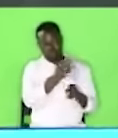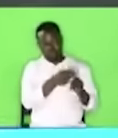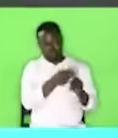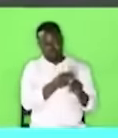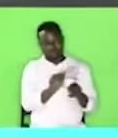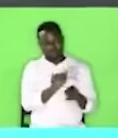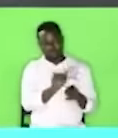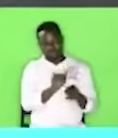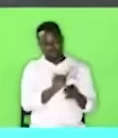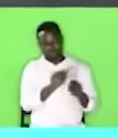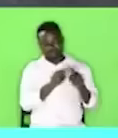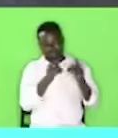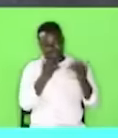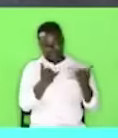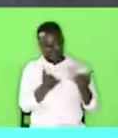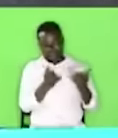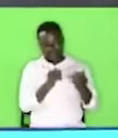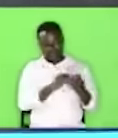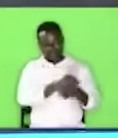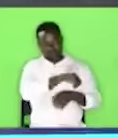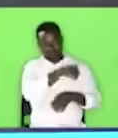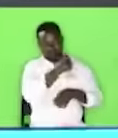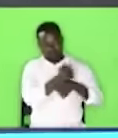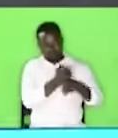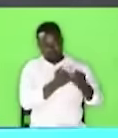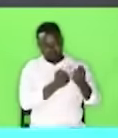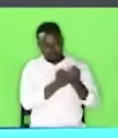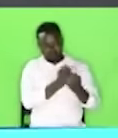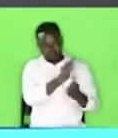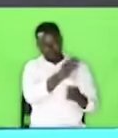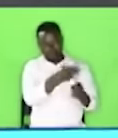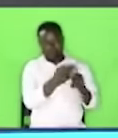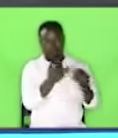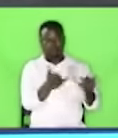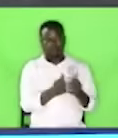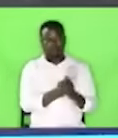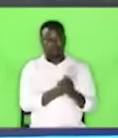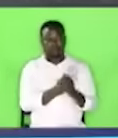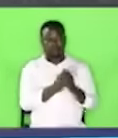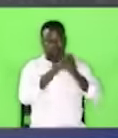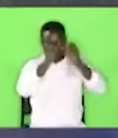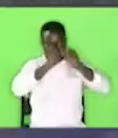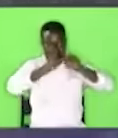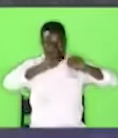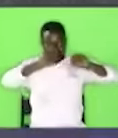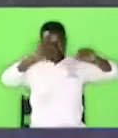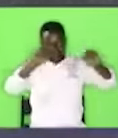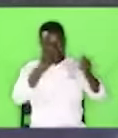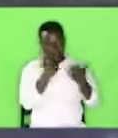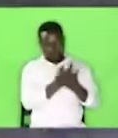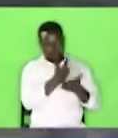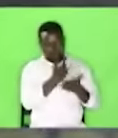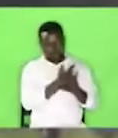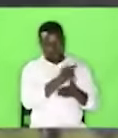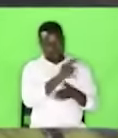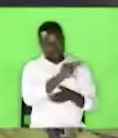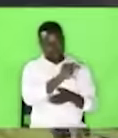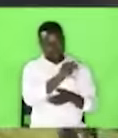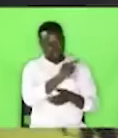but there is an authority backing the name now the president of the republic of Ghana that